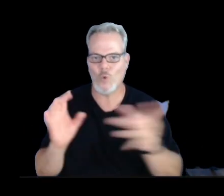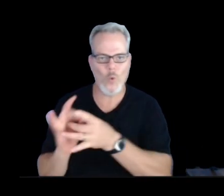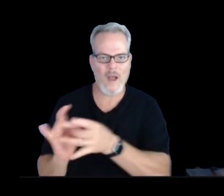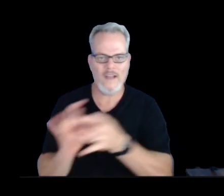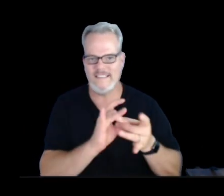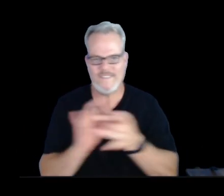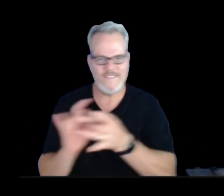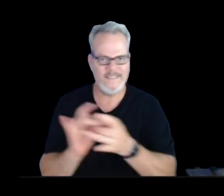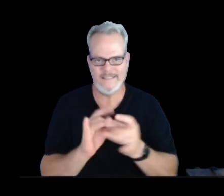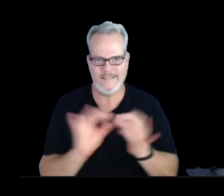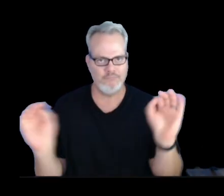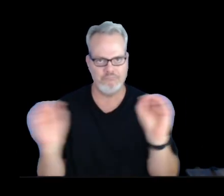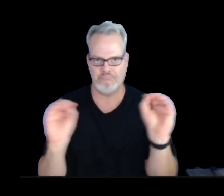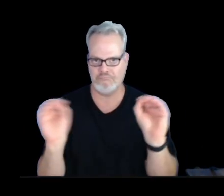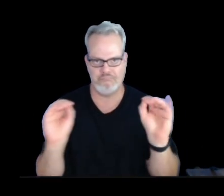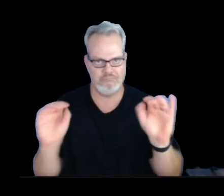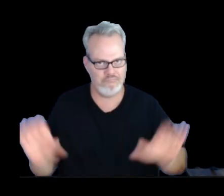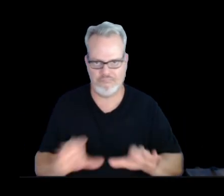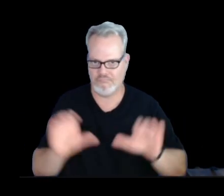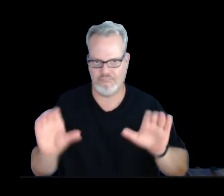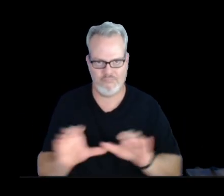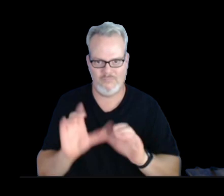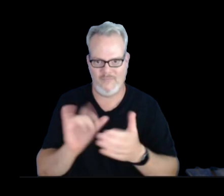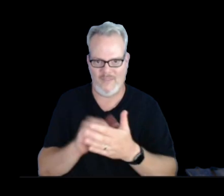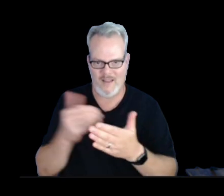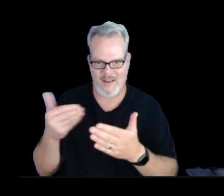eruption in that area closer to people.